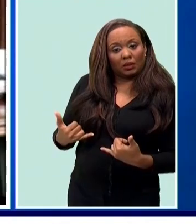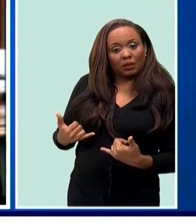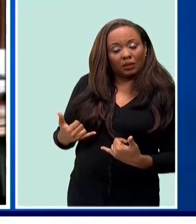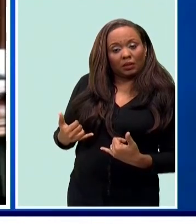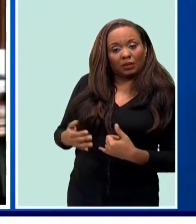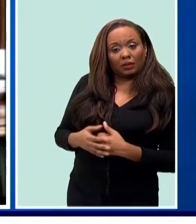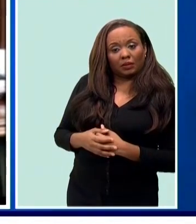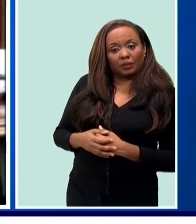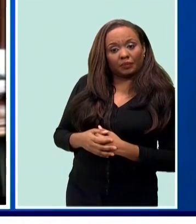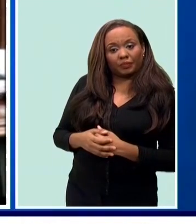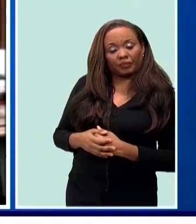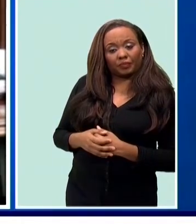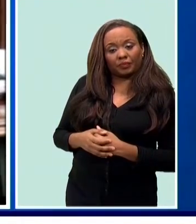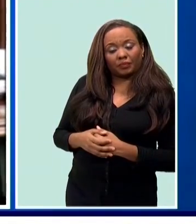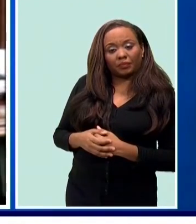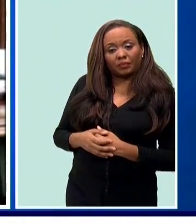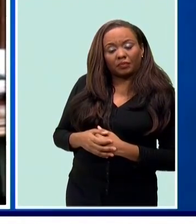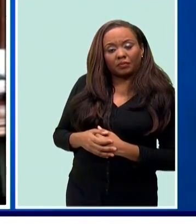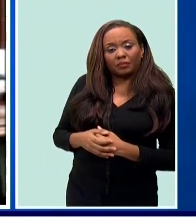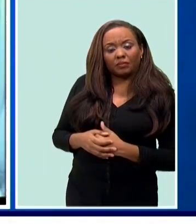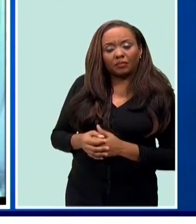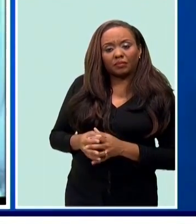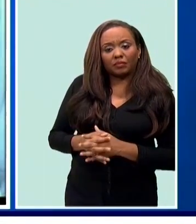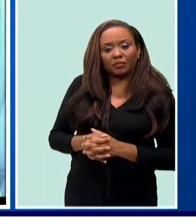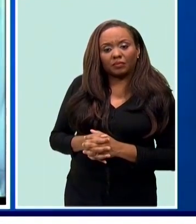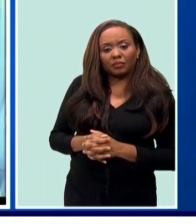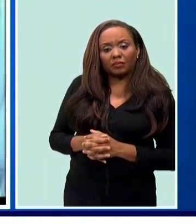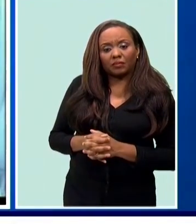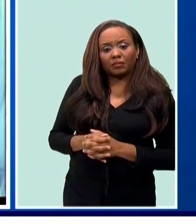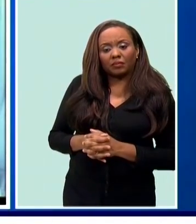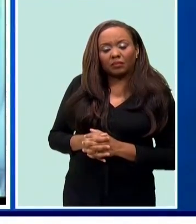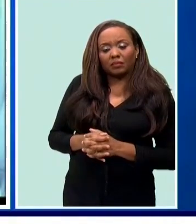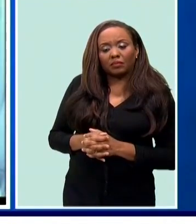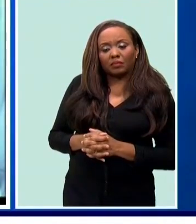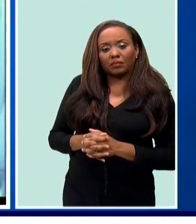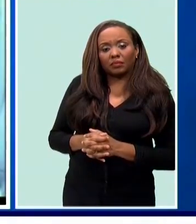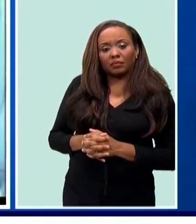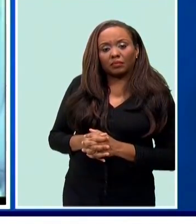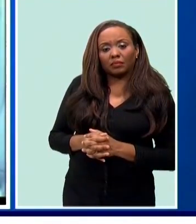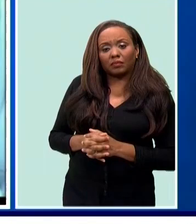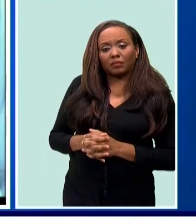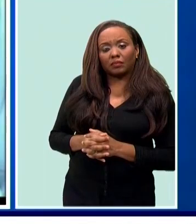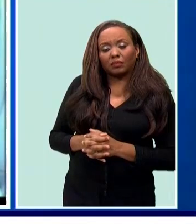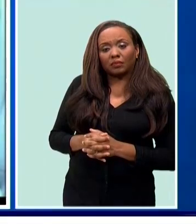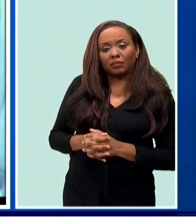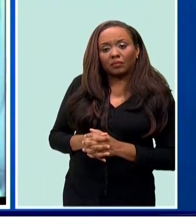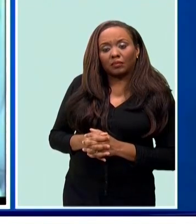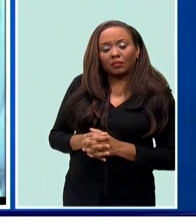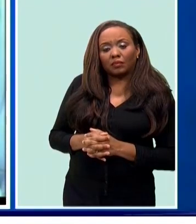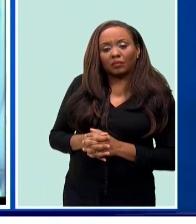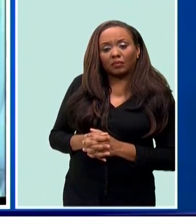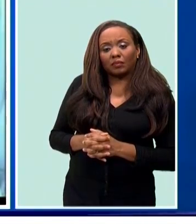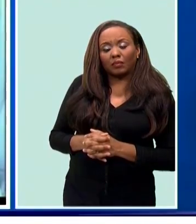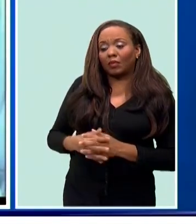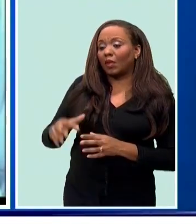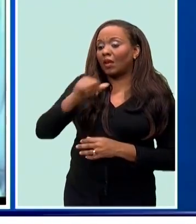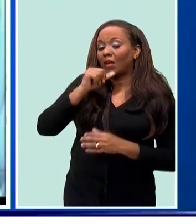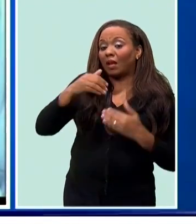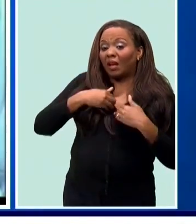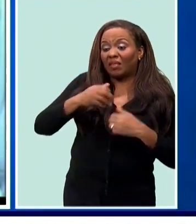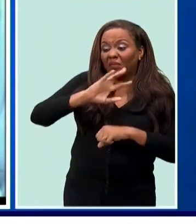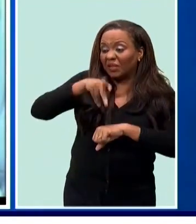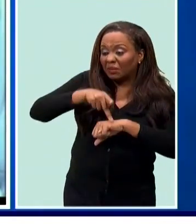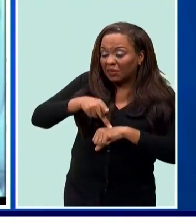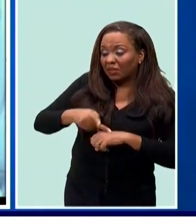is one that... we don't have any principals or teachers or